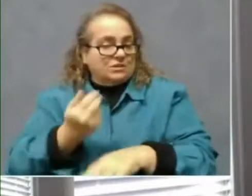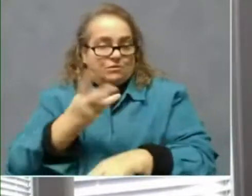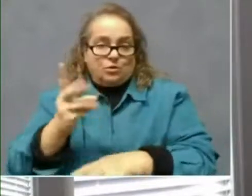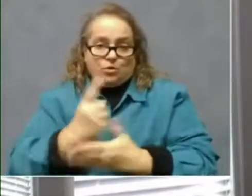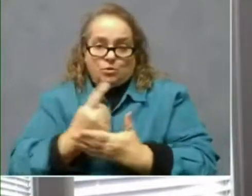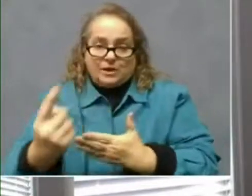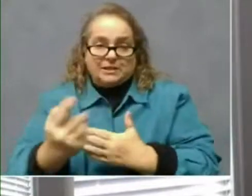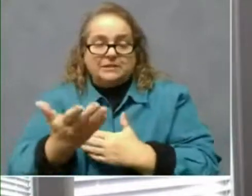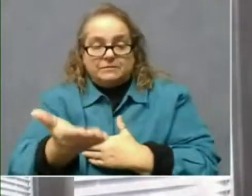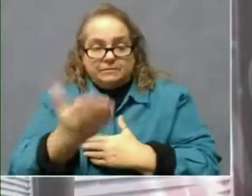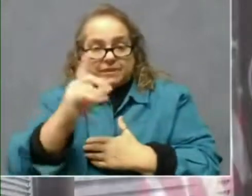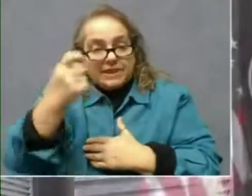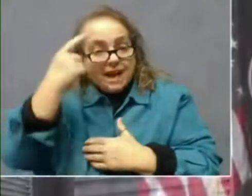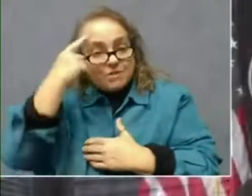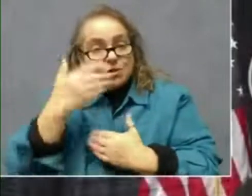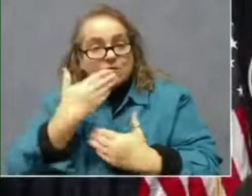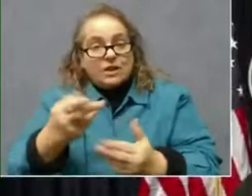few weeks. Back to you, Governor. Thank you very much.